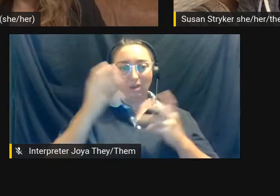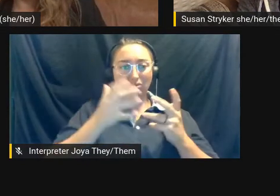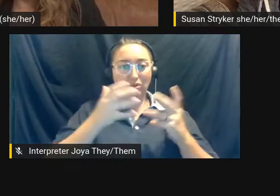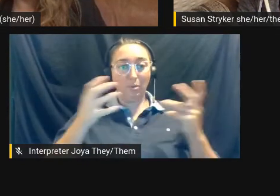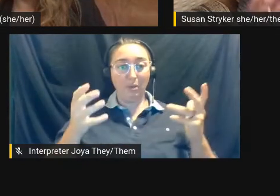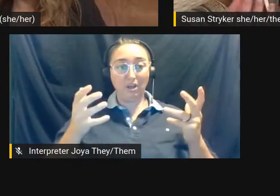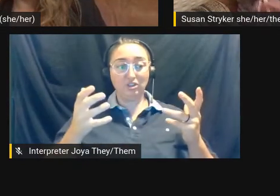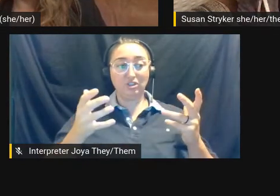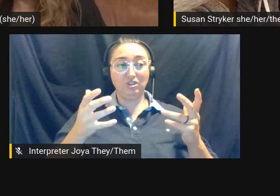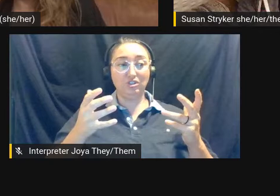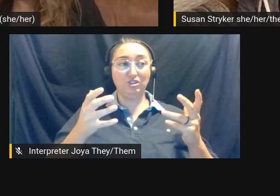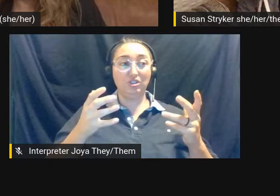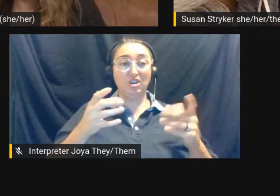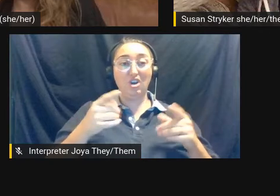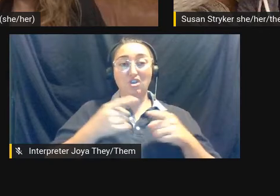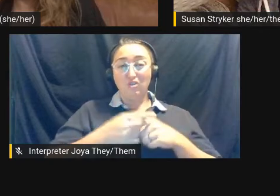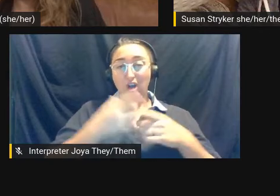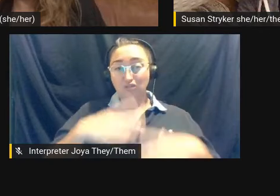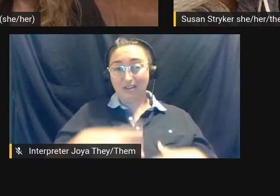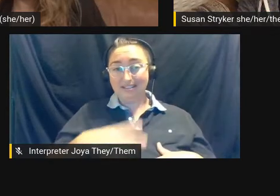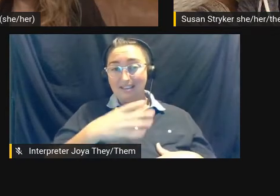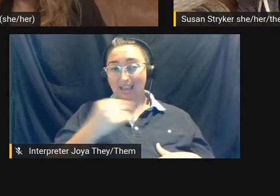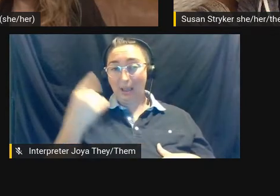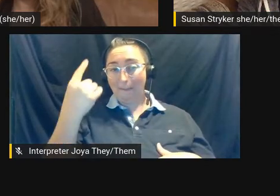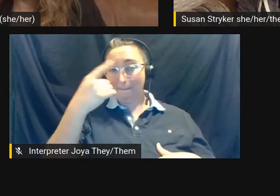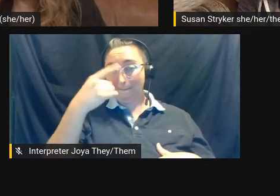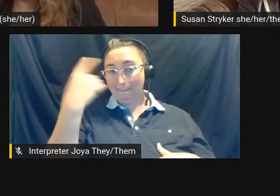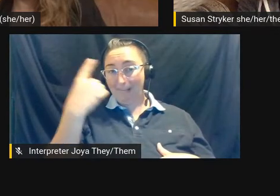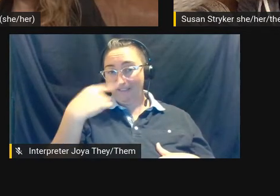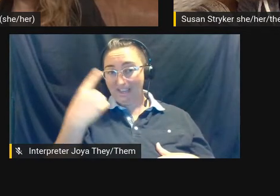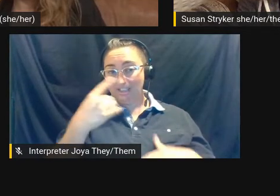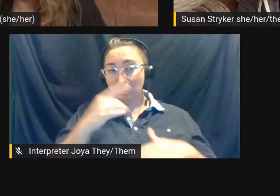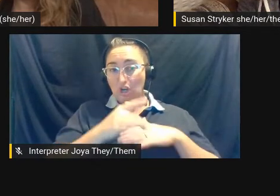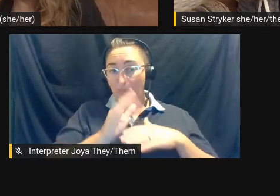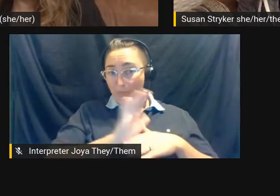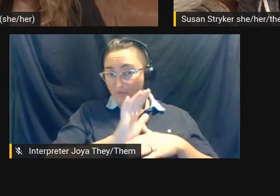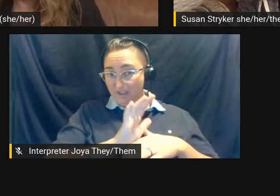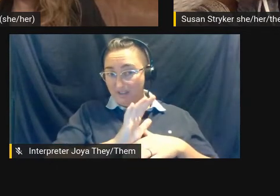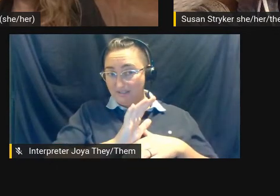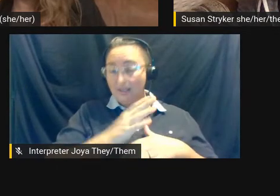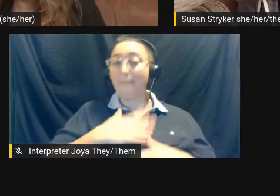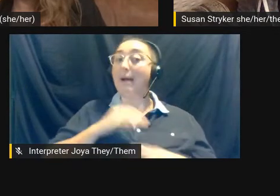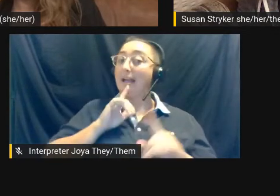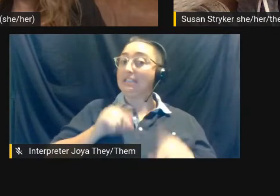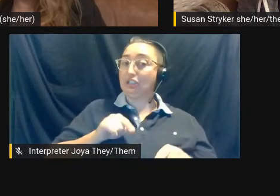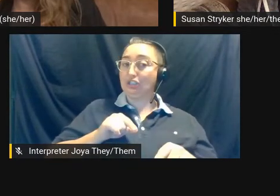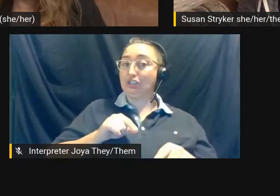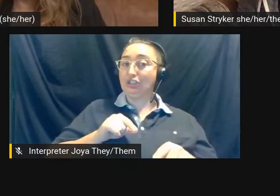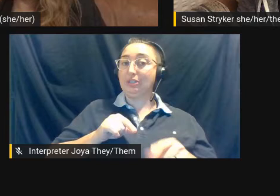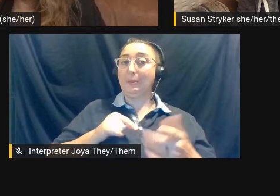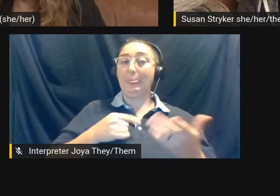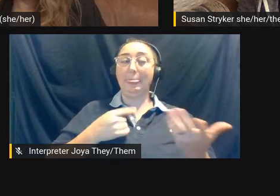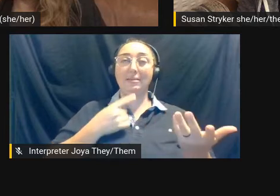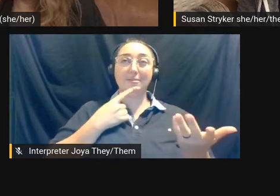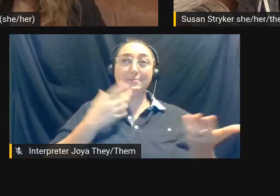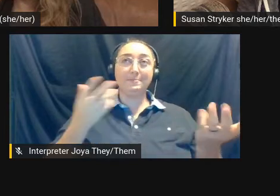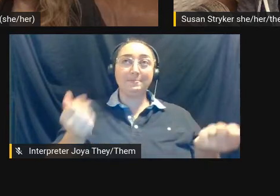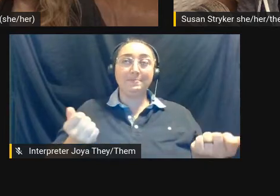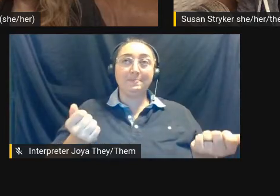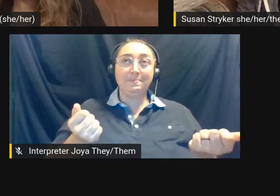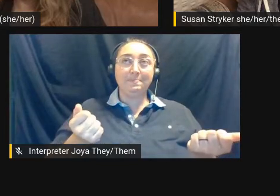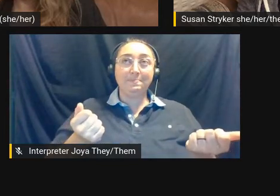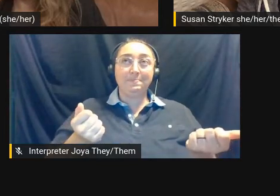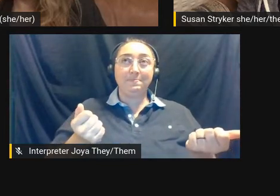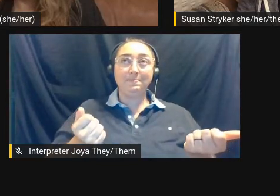cross-dressing and blackface in early cinema? And my answer for that is to say that at some